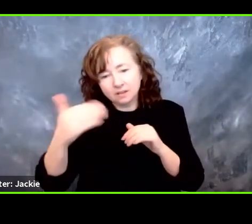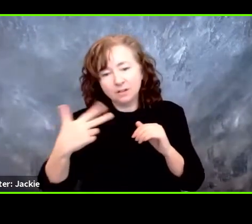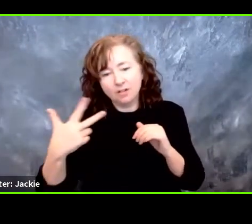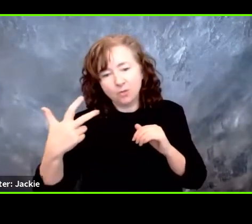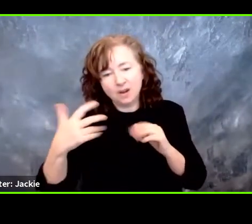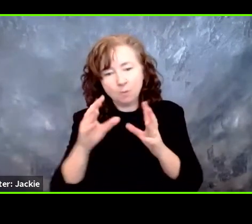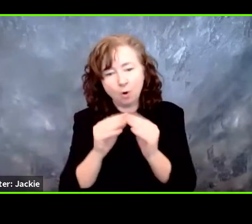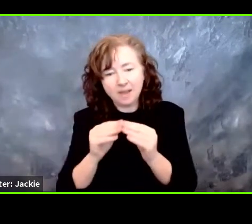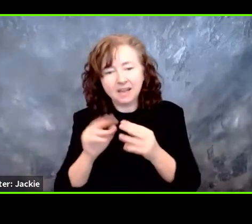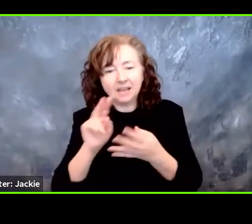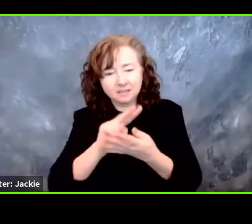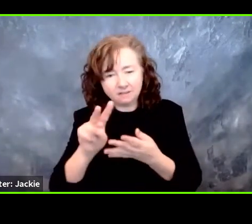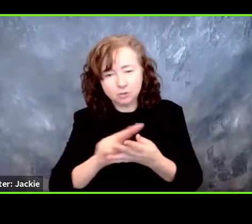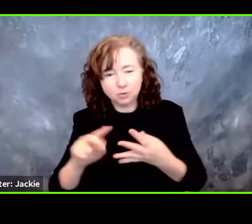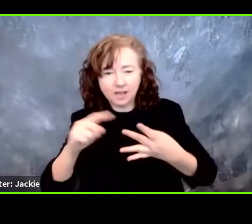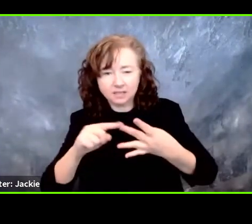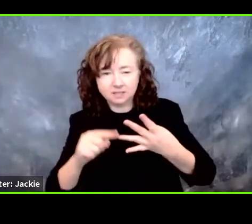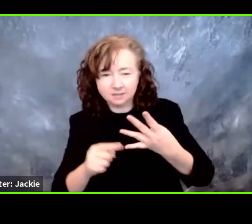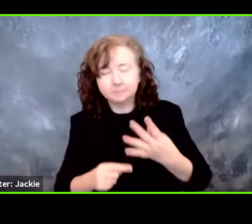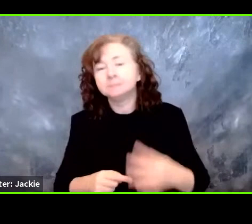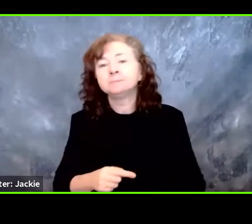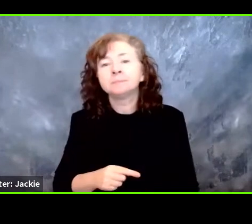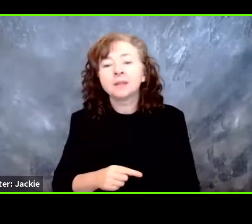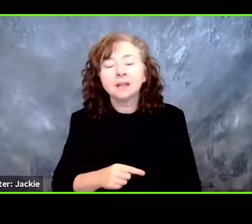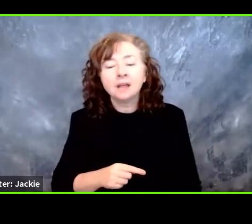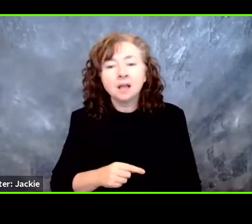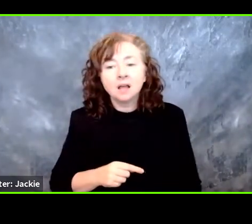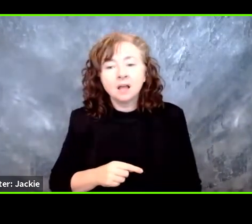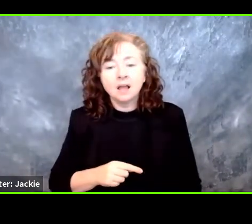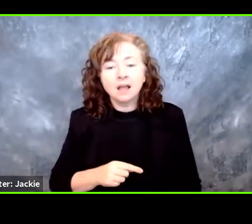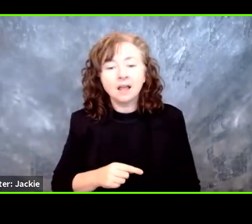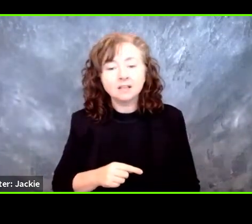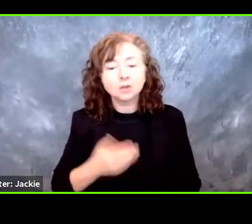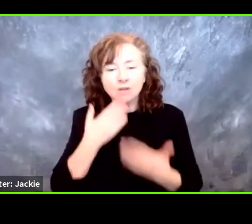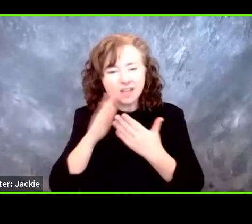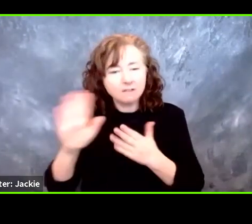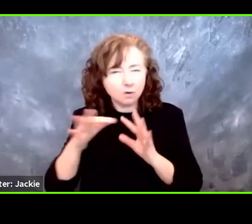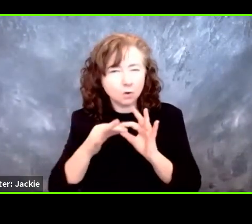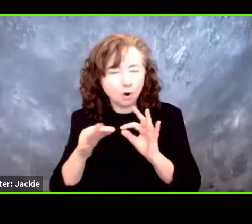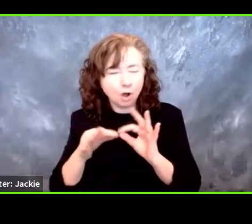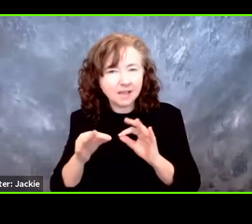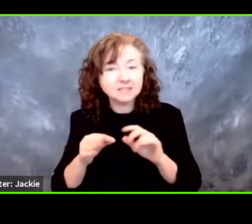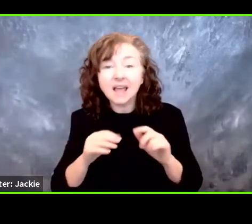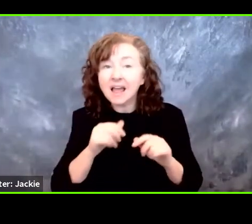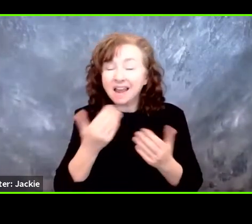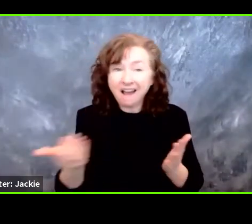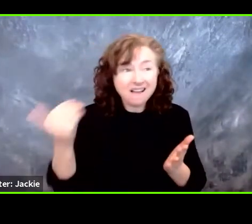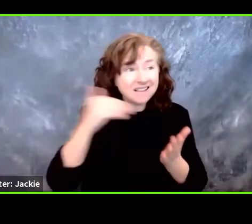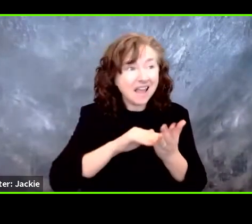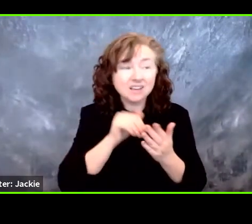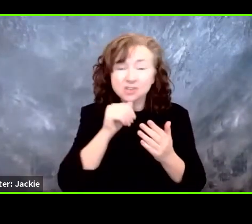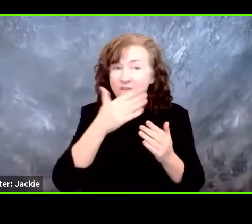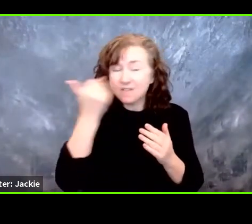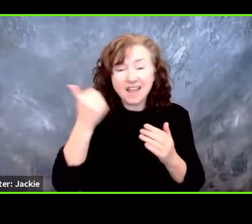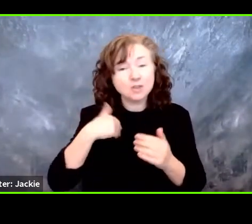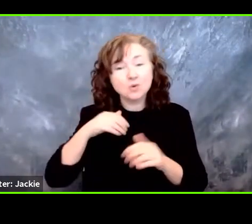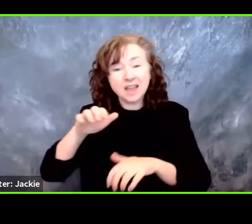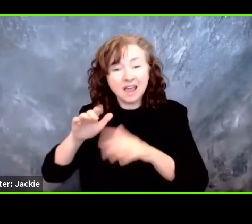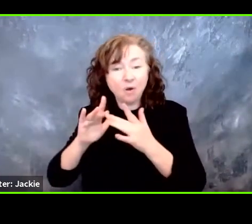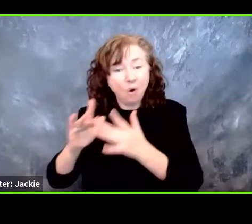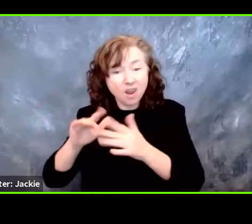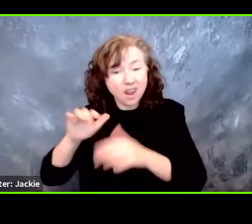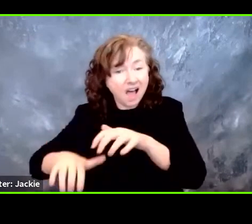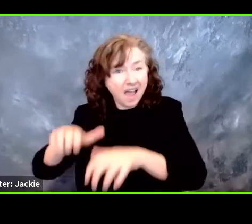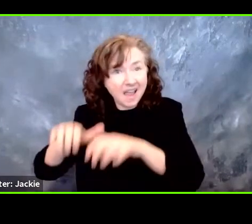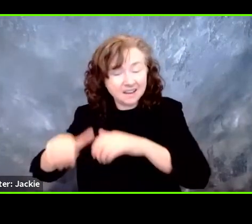to everyone through their comments. Don't forget, too, you also have the ability to do online discussion on the